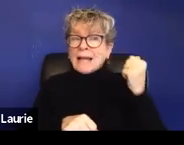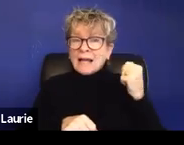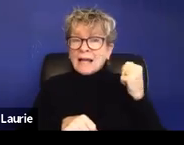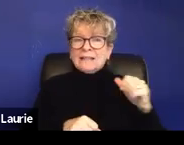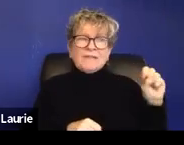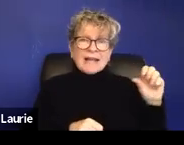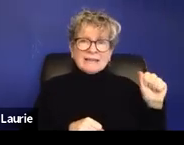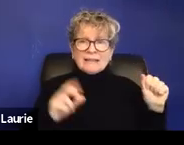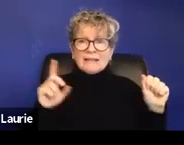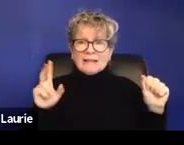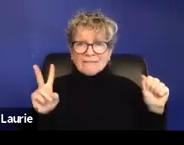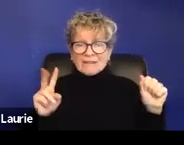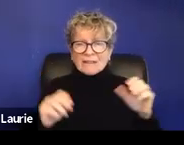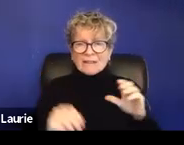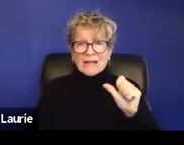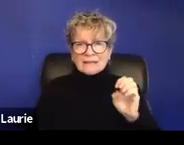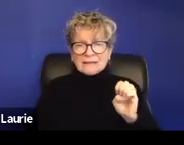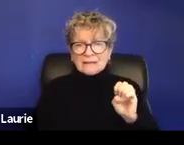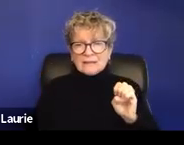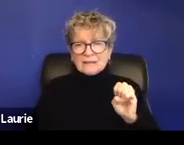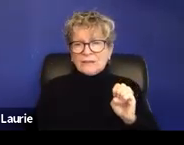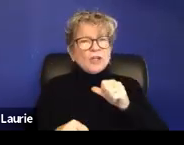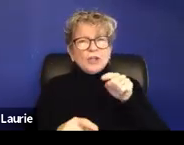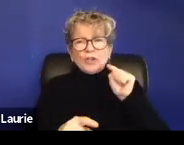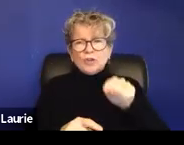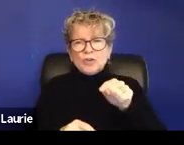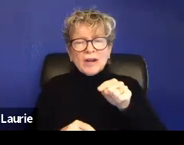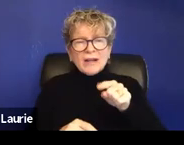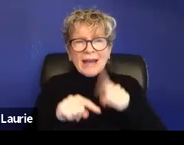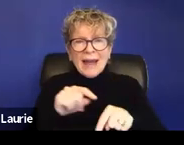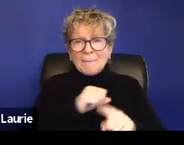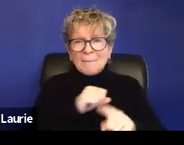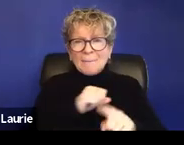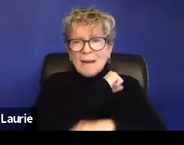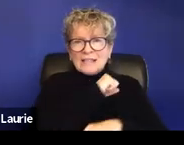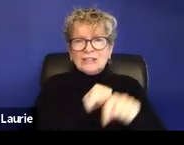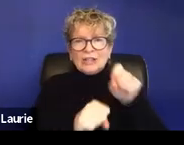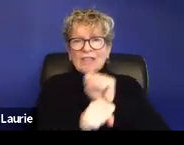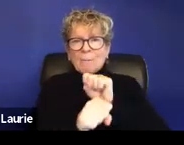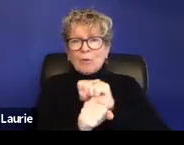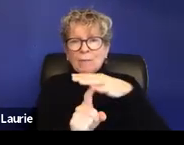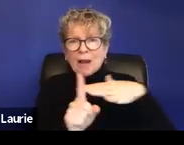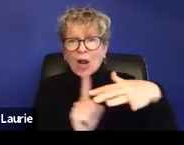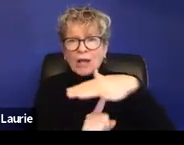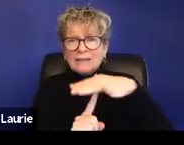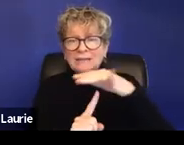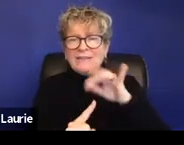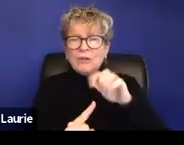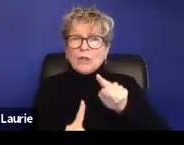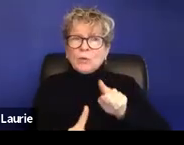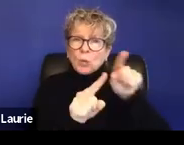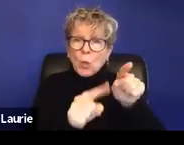you can't, you should not be punished. You should not be fired in the employment context if you're needing to go to court.